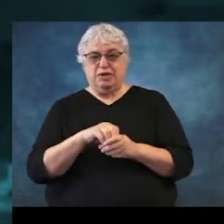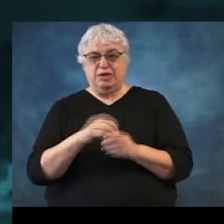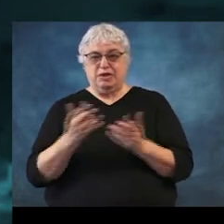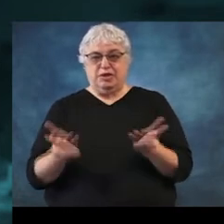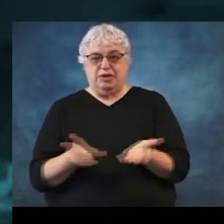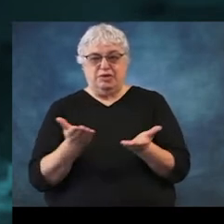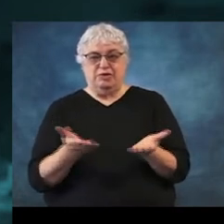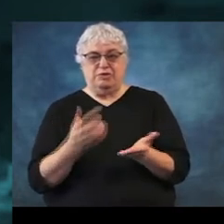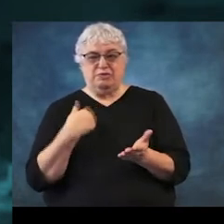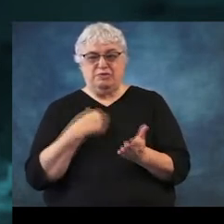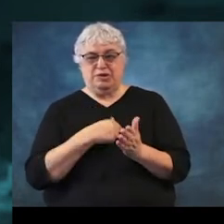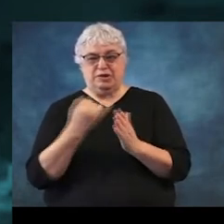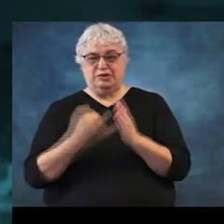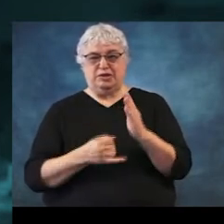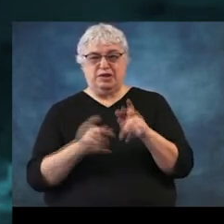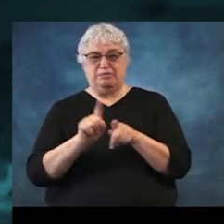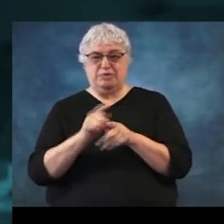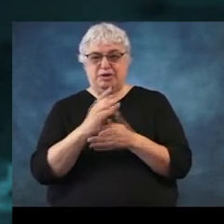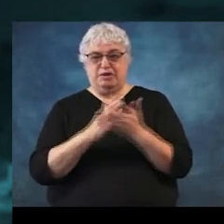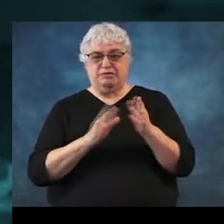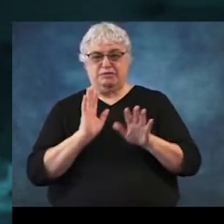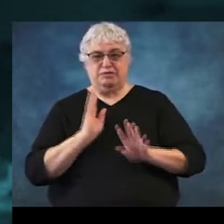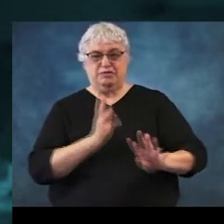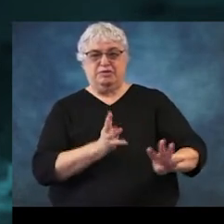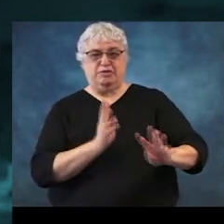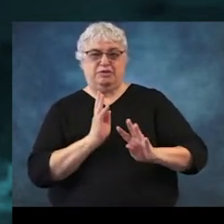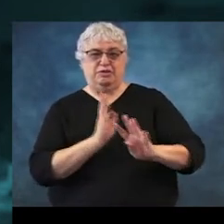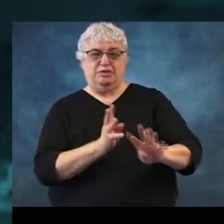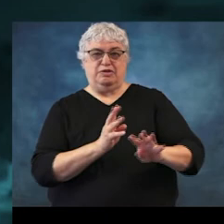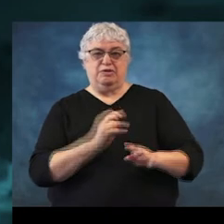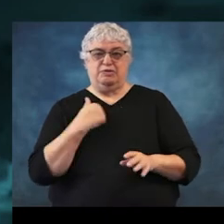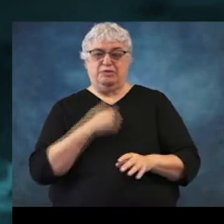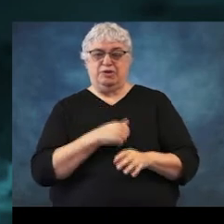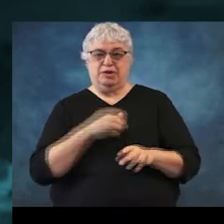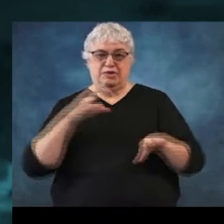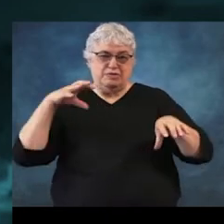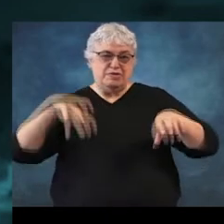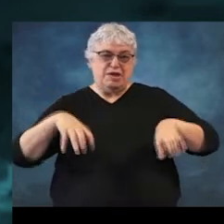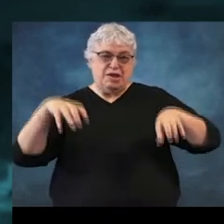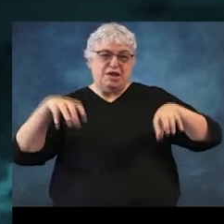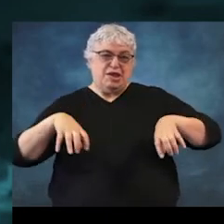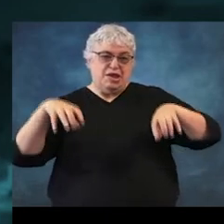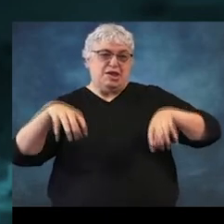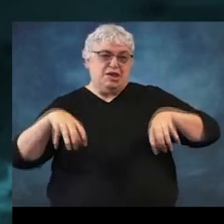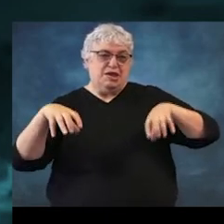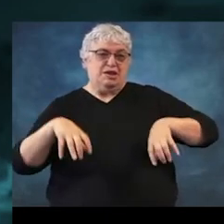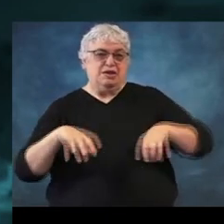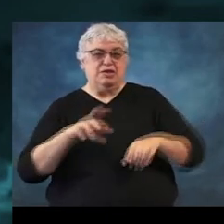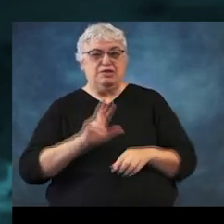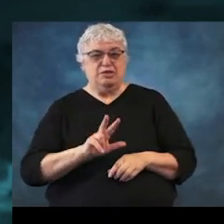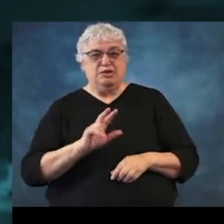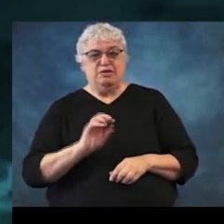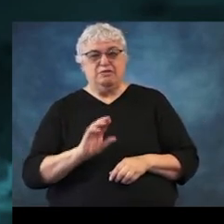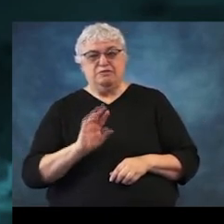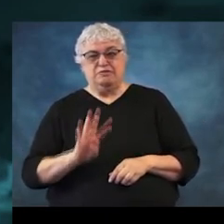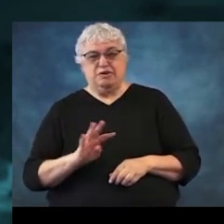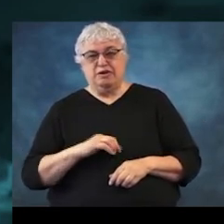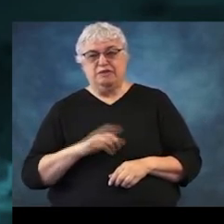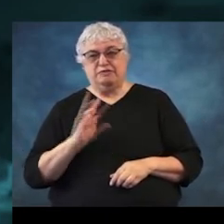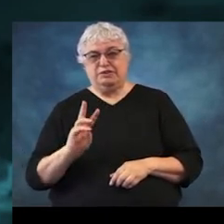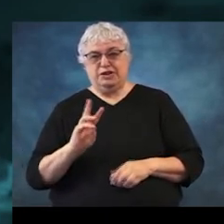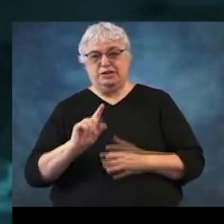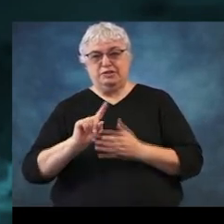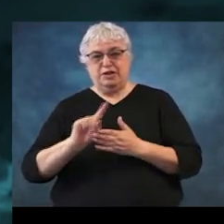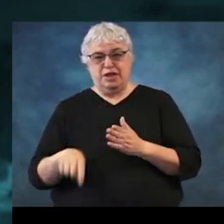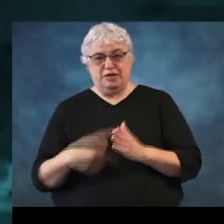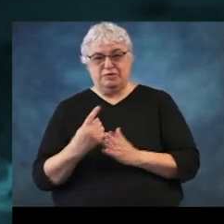area we design as part of the drainage system. Since we get really, really heavy rainfalls, three, four, five, maybe even six inches